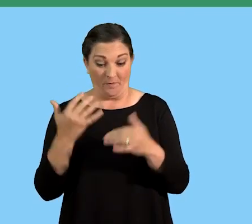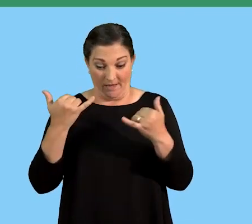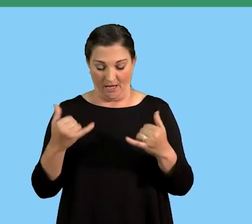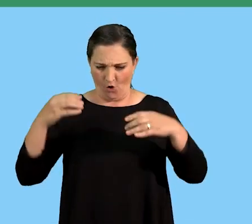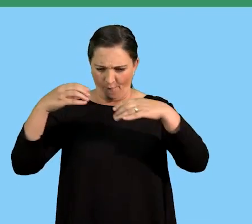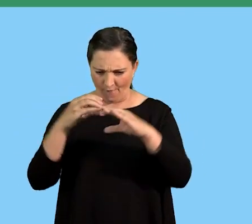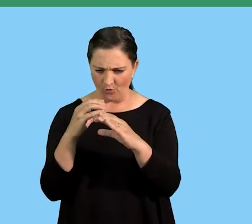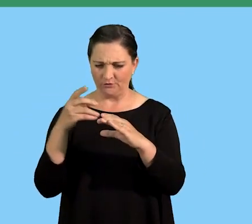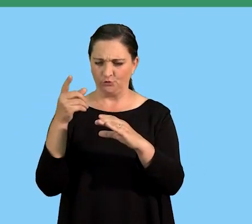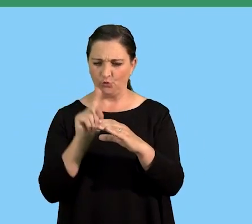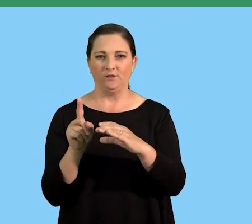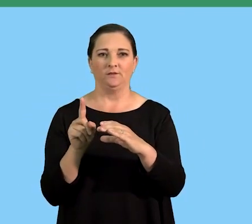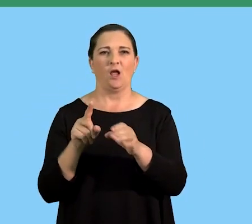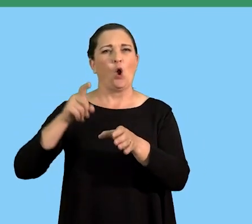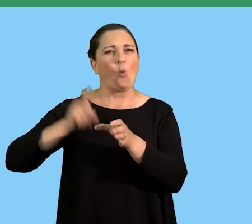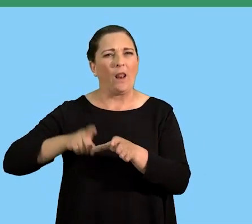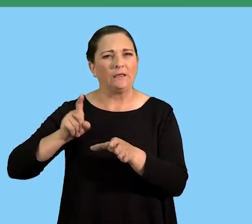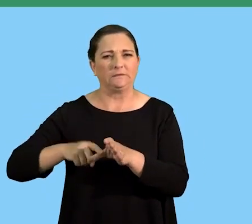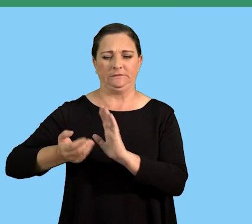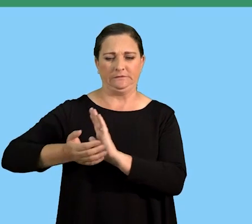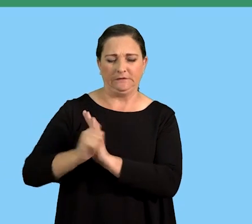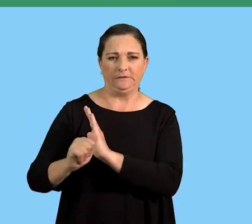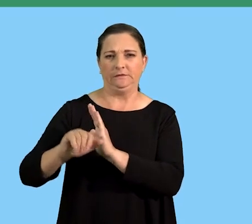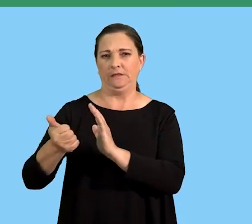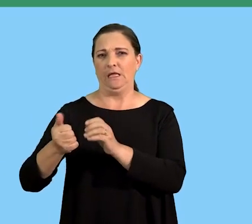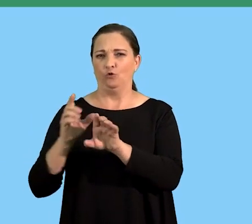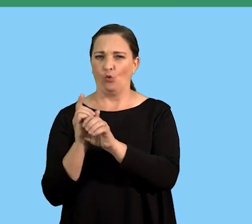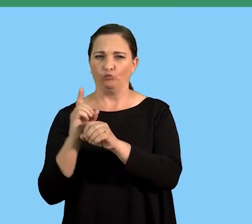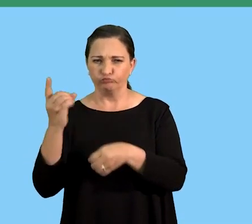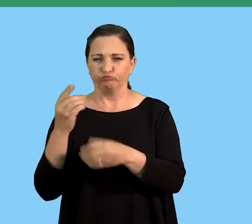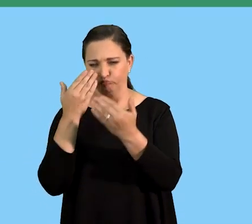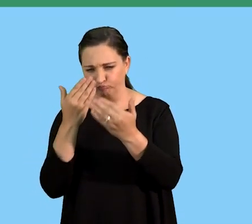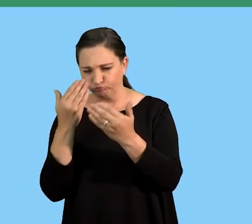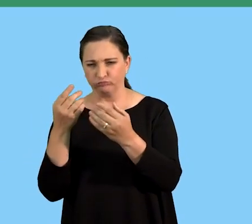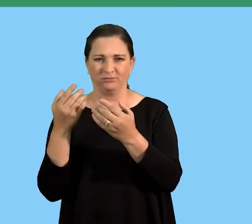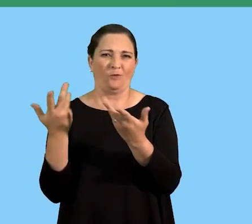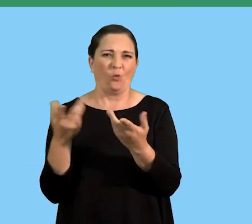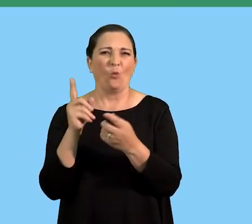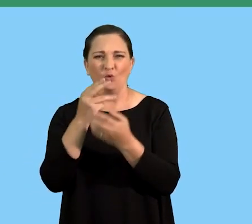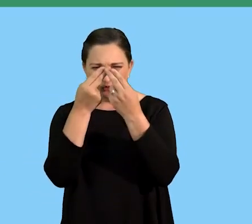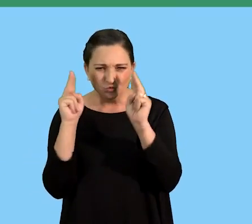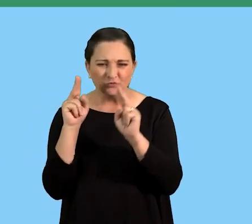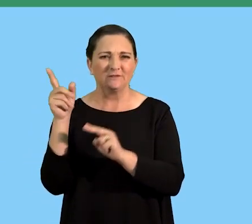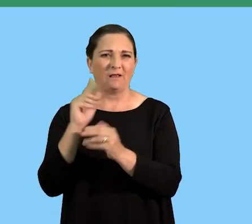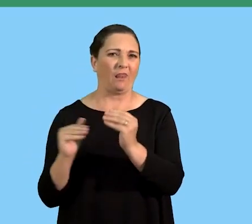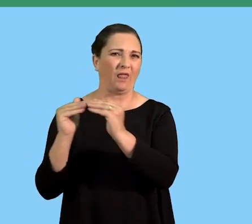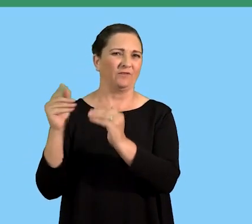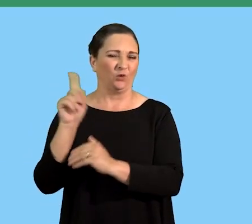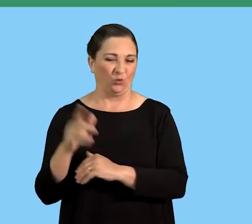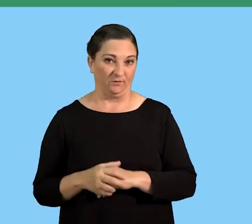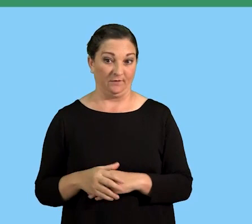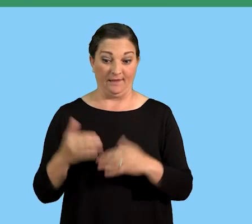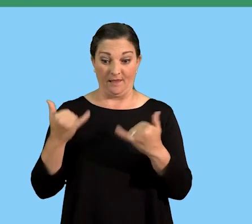I am now focusing on the qualities, the skills and qualifications for that specific position.